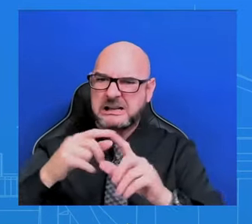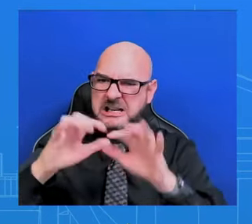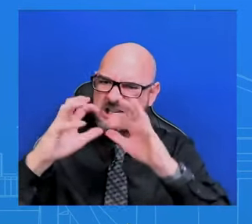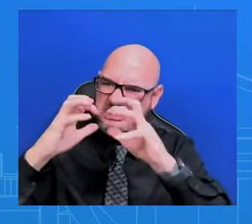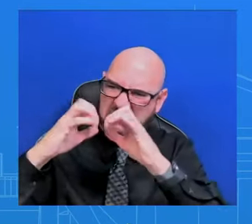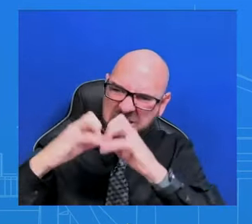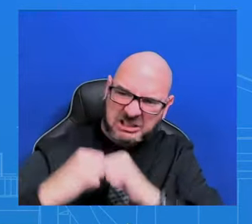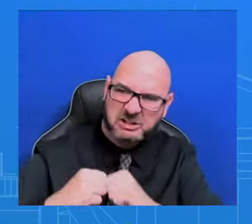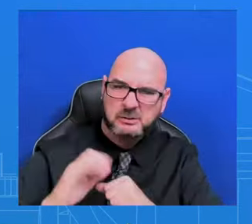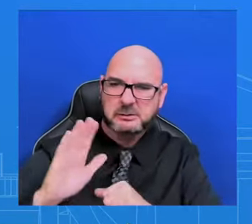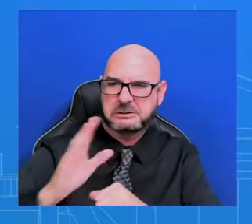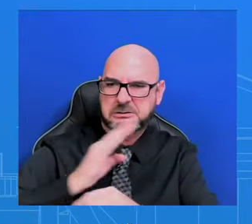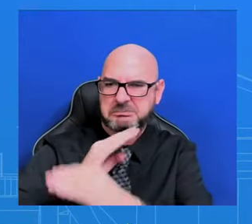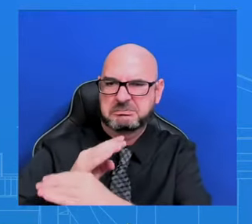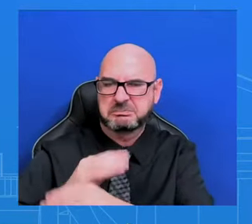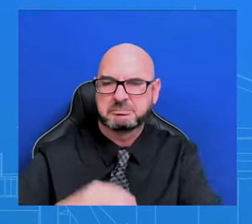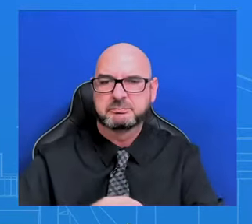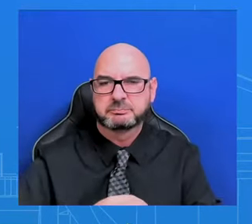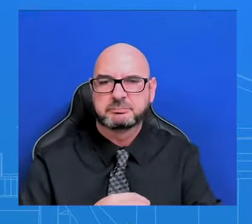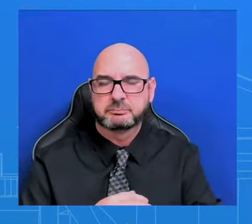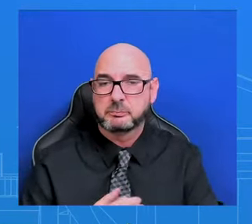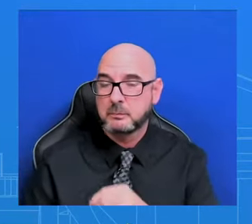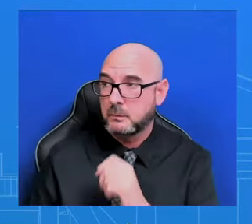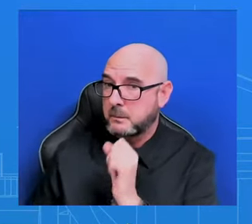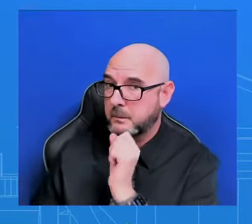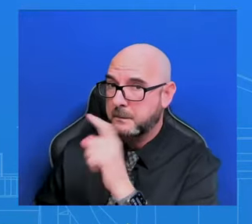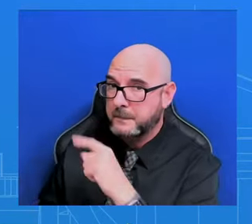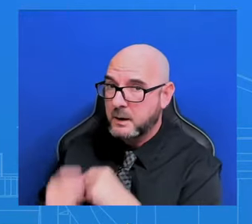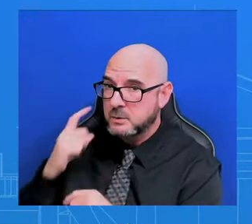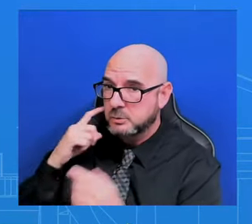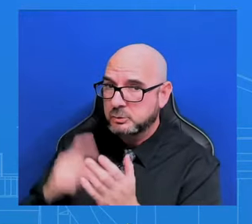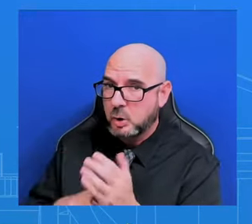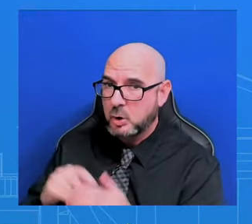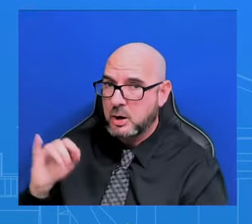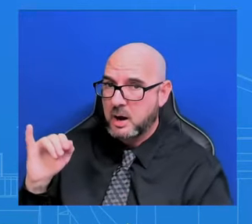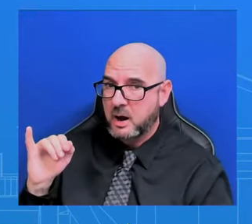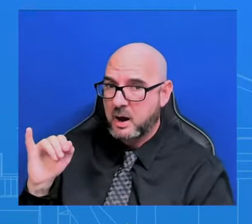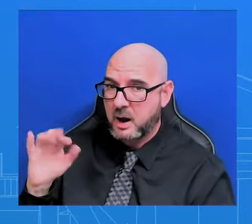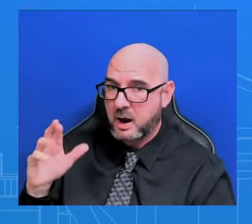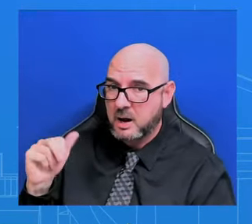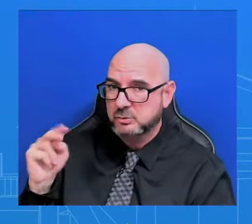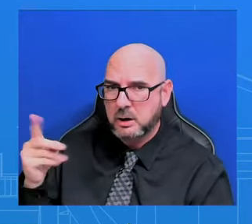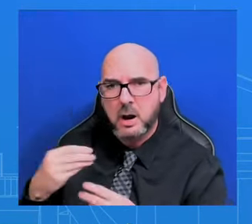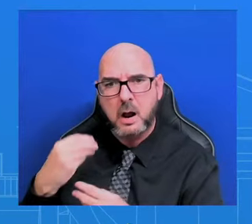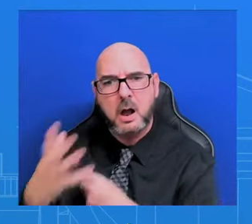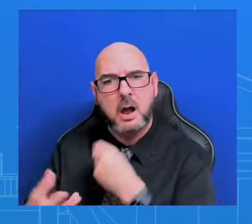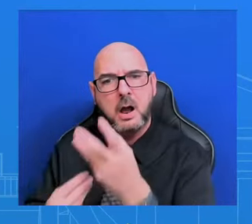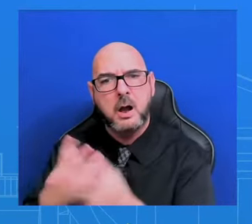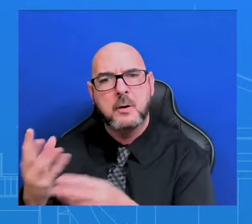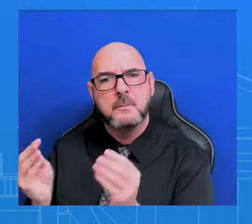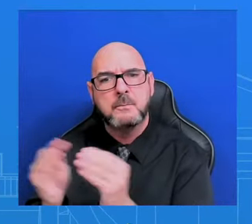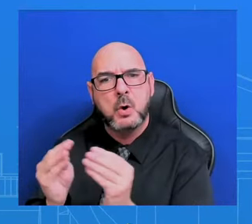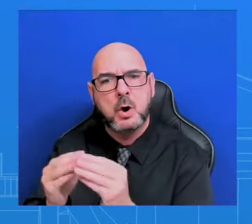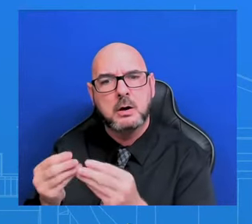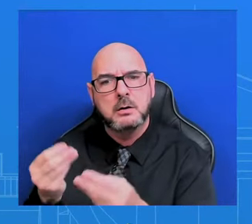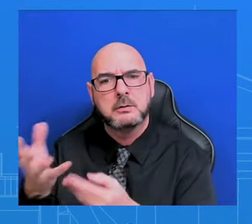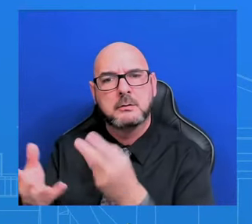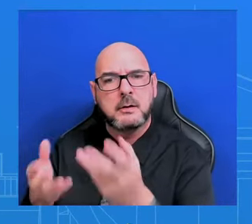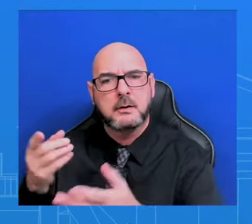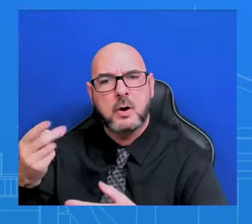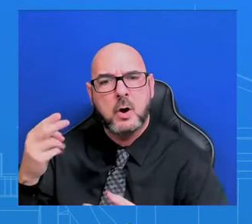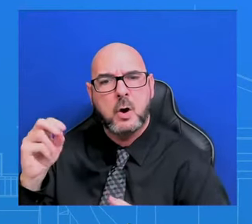Iranians to pick up the pace of supplying the Houthis as they come under attack? I would just say we're watching this very, very closely.